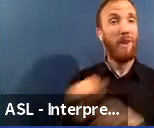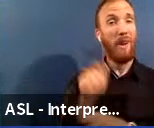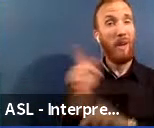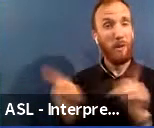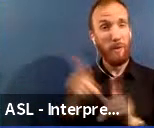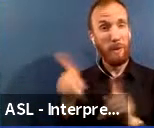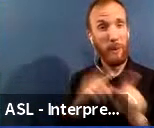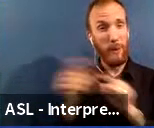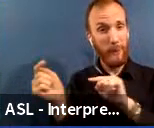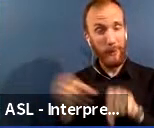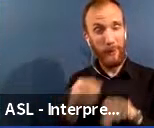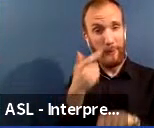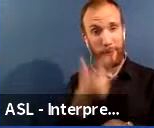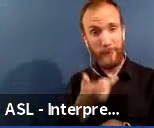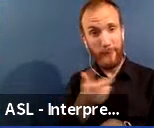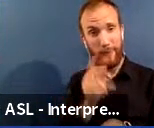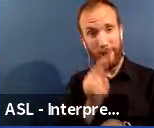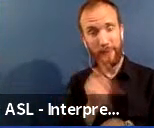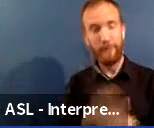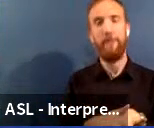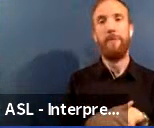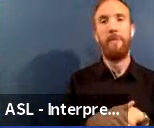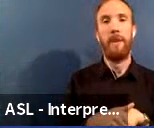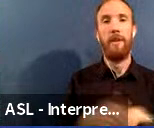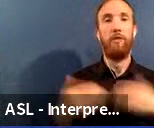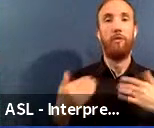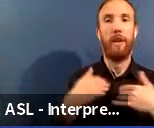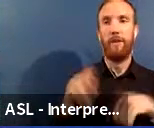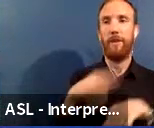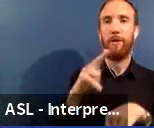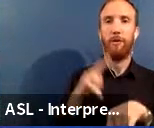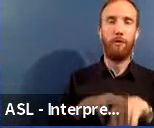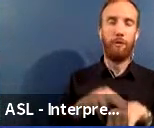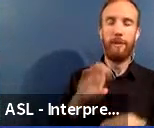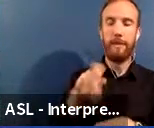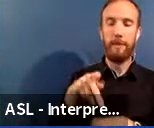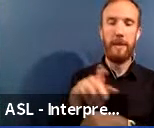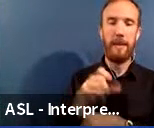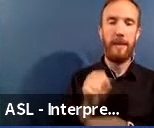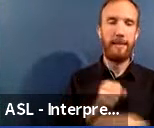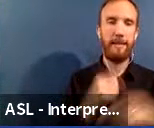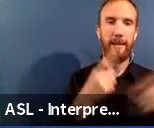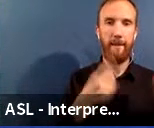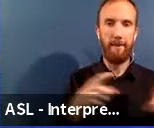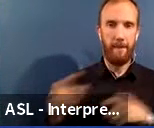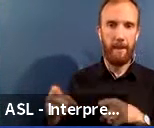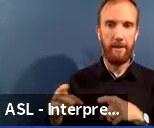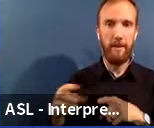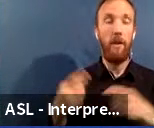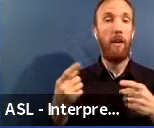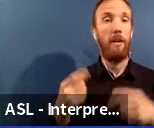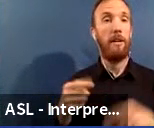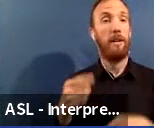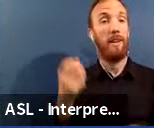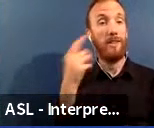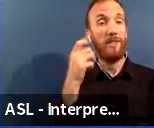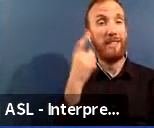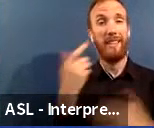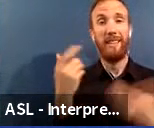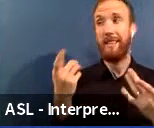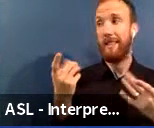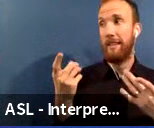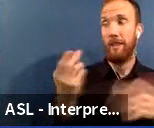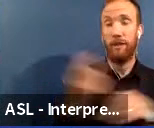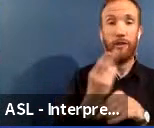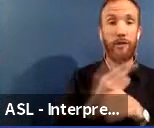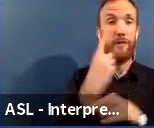addition to regular scheduled CPS events, these stadiums also serve as site hosts for Chicago Public